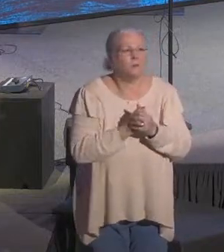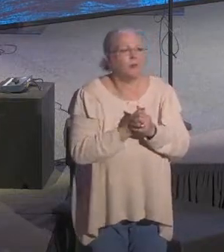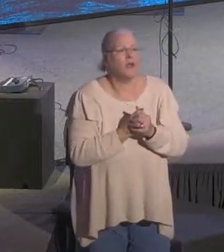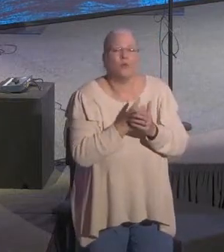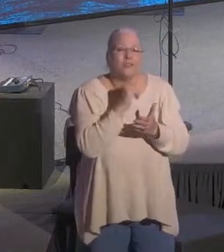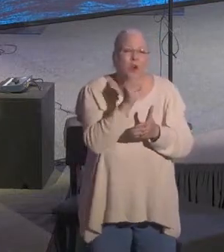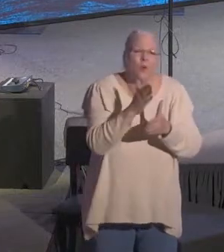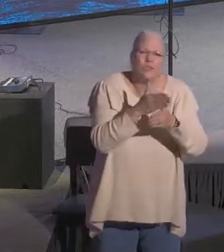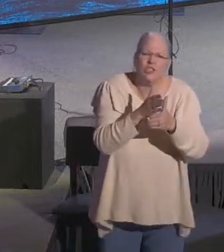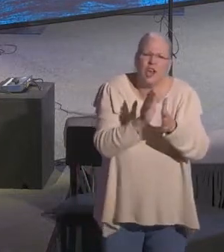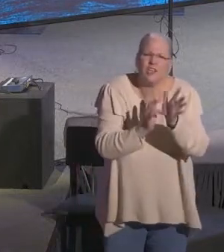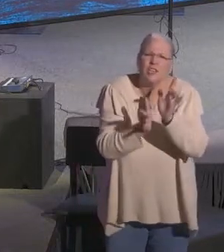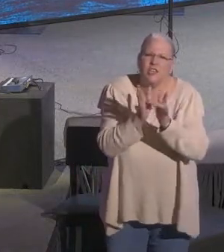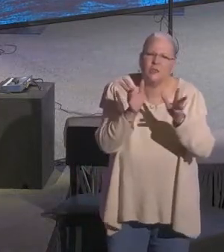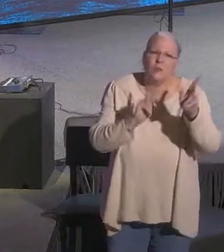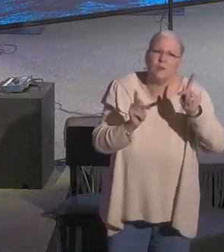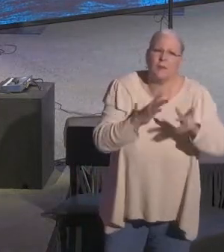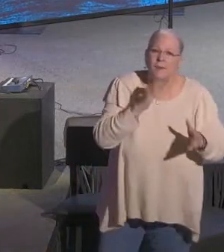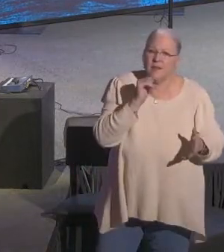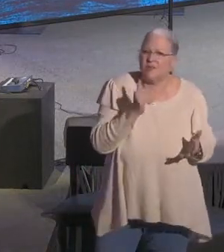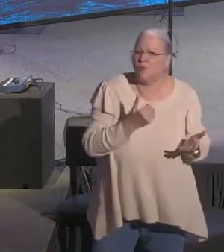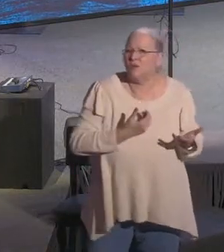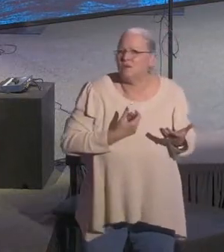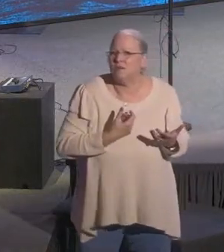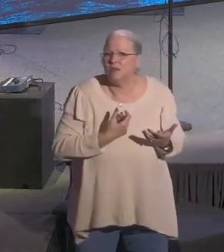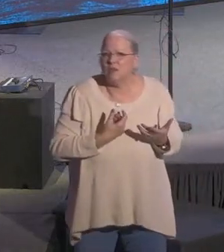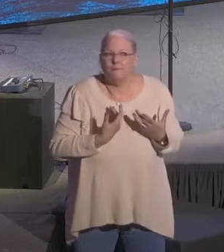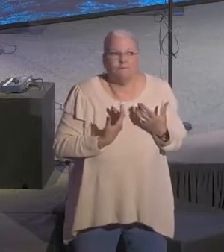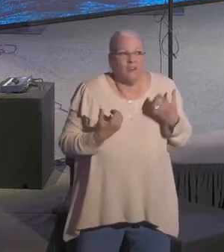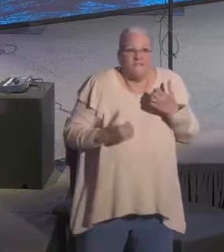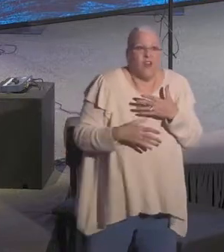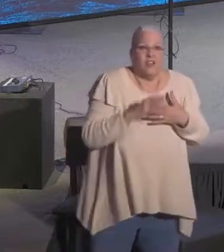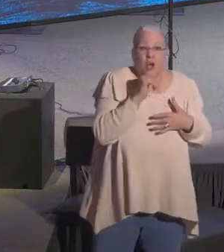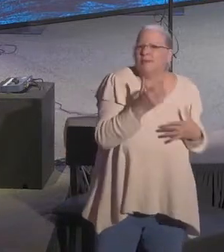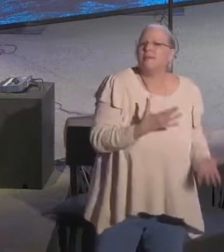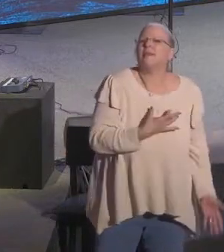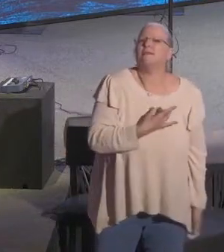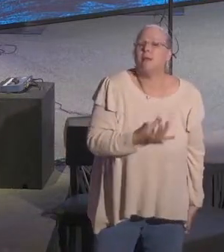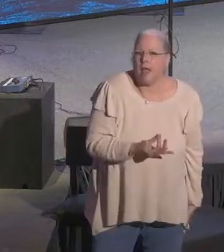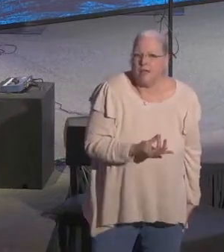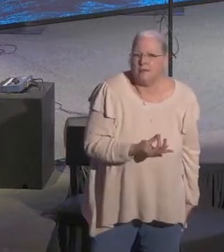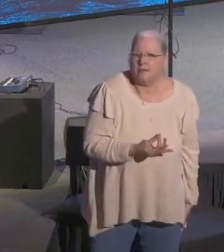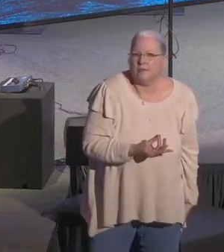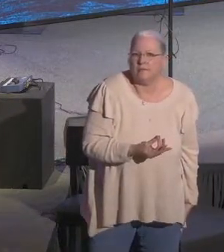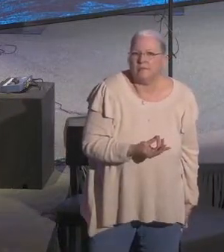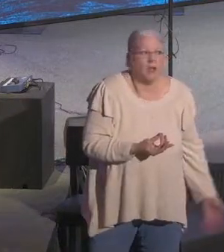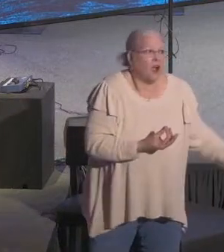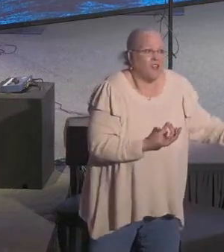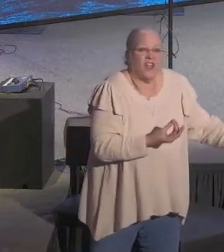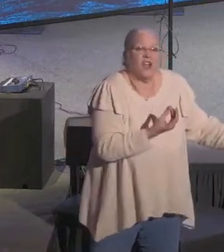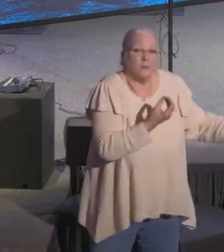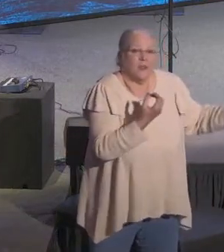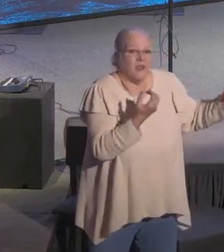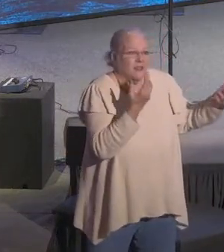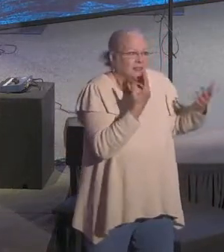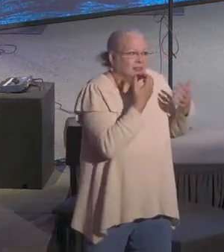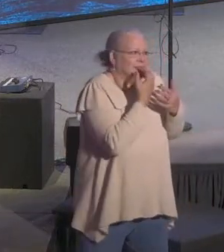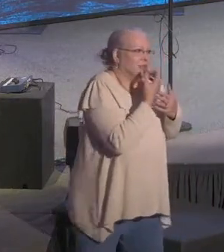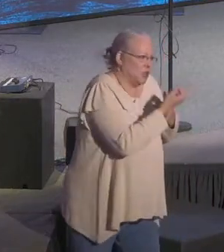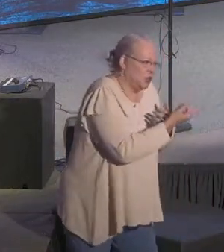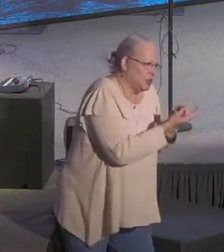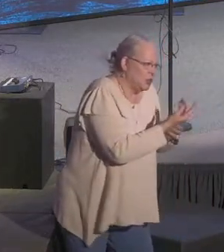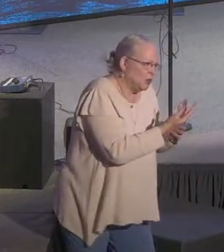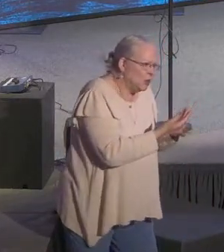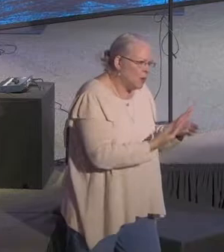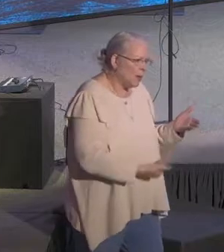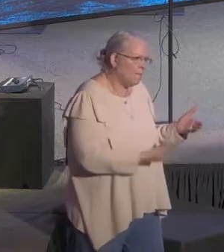don't share Jesus with people because we don't want to be disliked. What would they think if they knew? I was a Christian. Somebody asked me one time, are you born again?